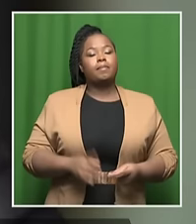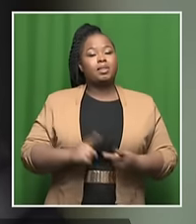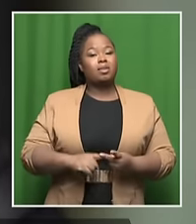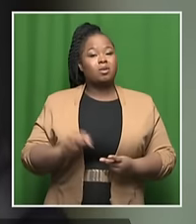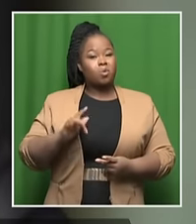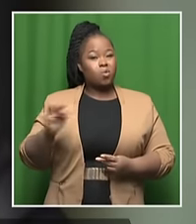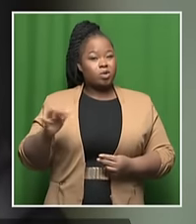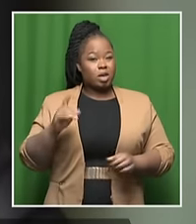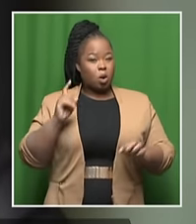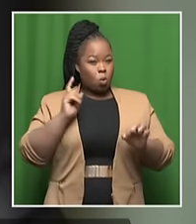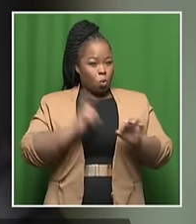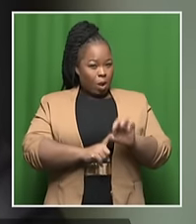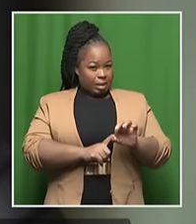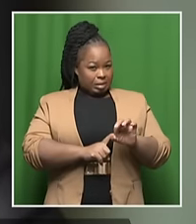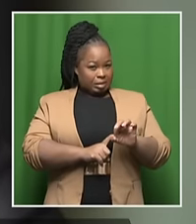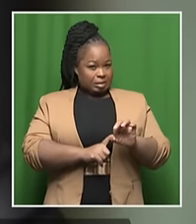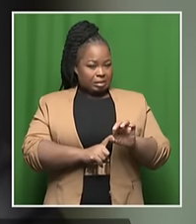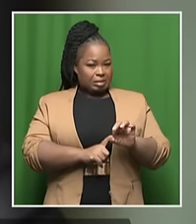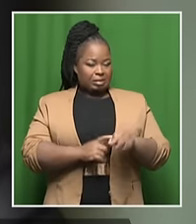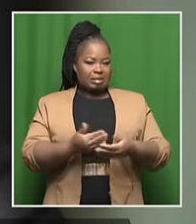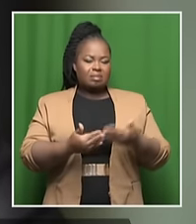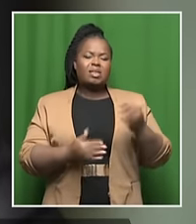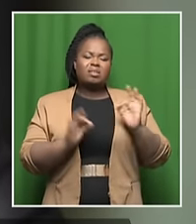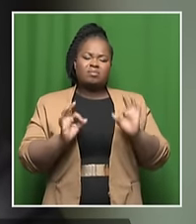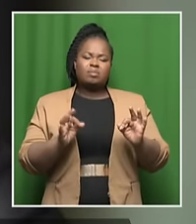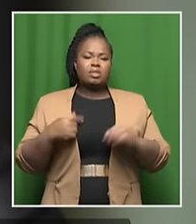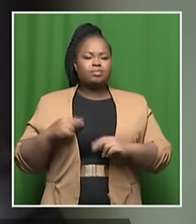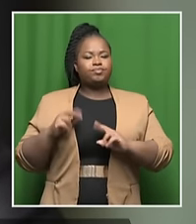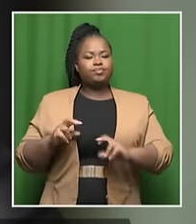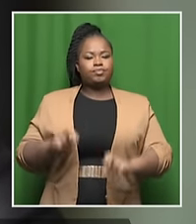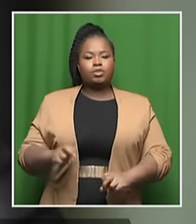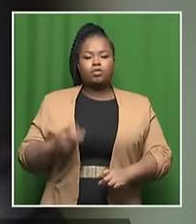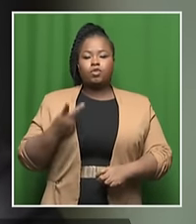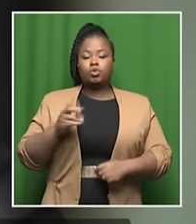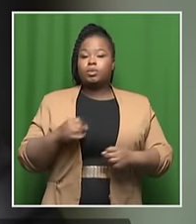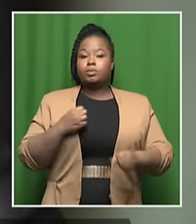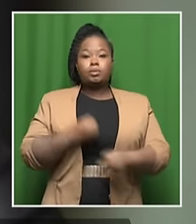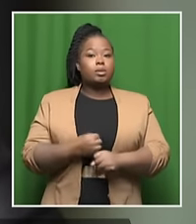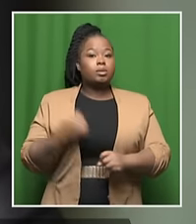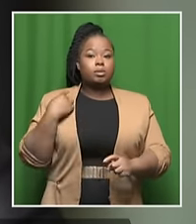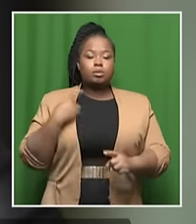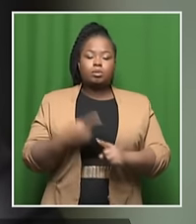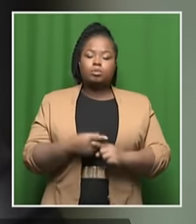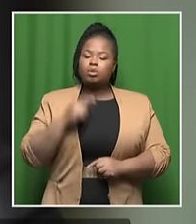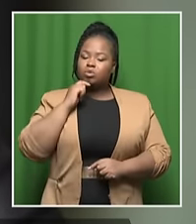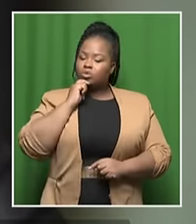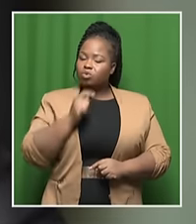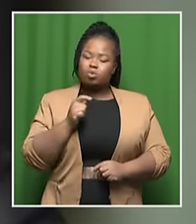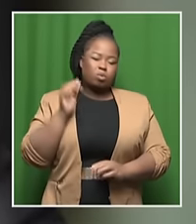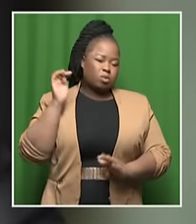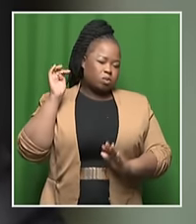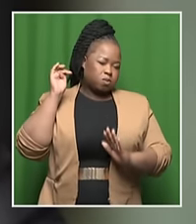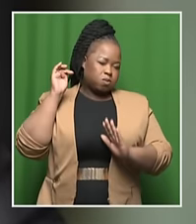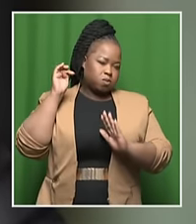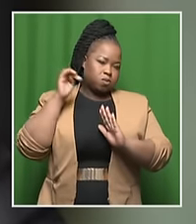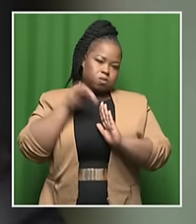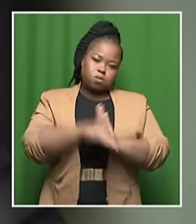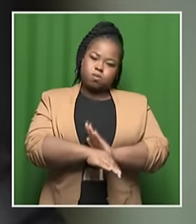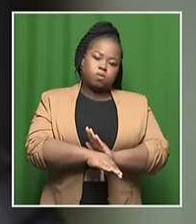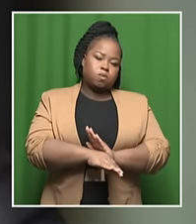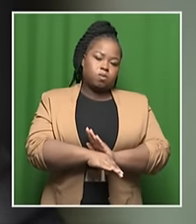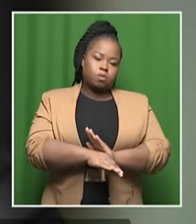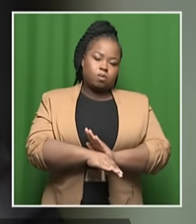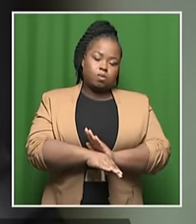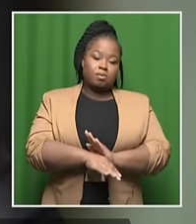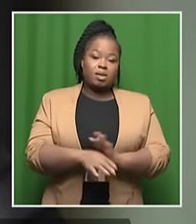quality, I did research about this for the past 20 years. There is a clear decline. And as we've seen